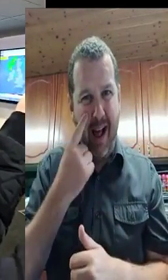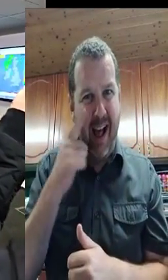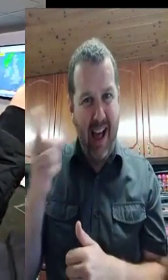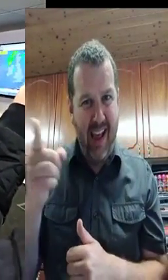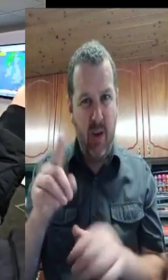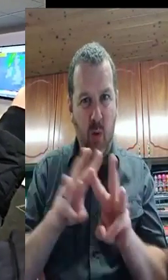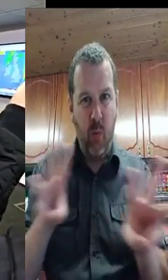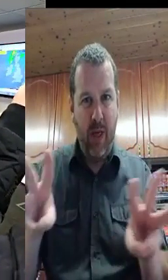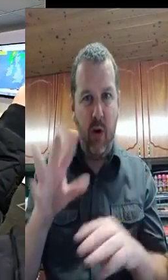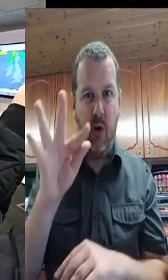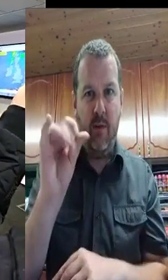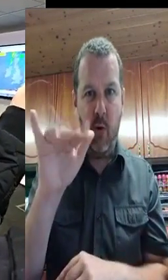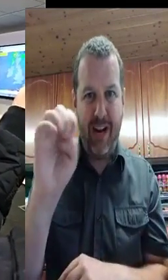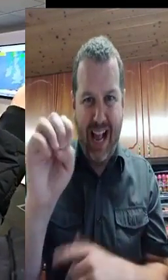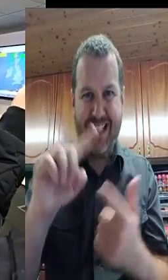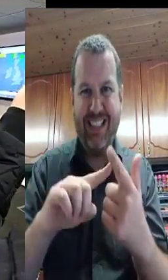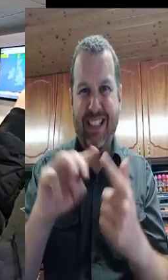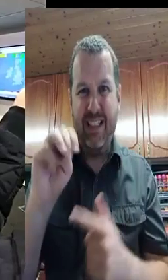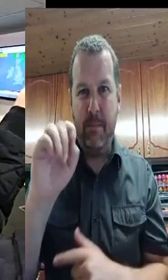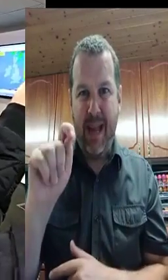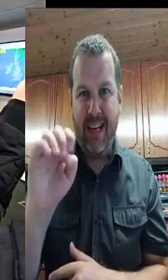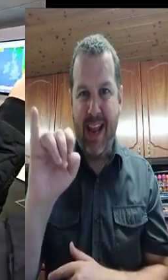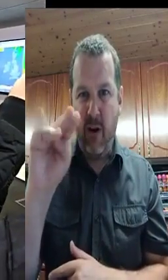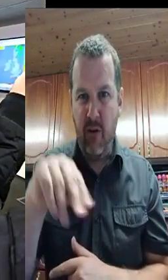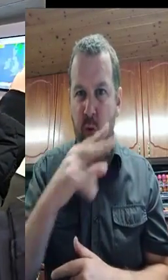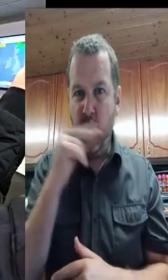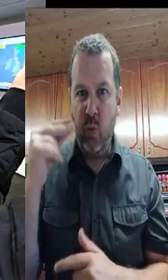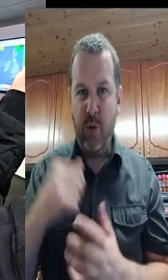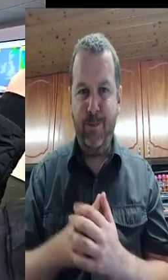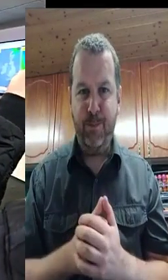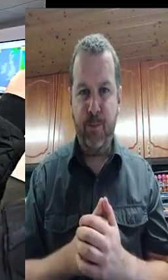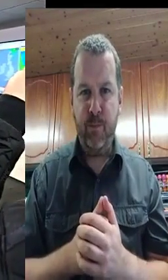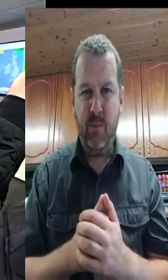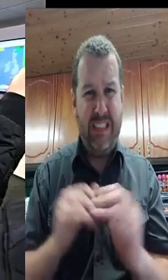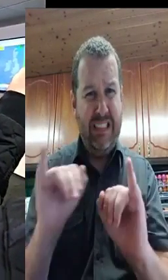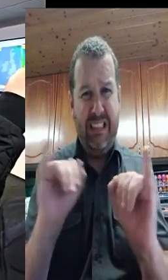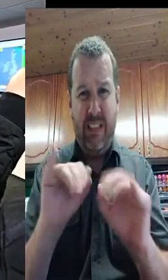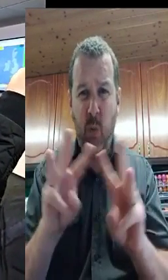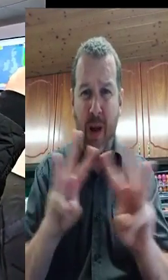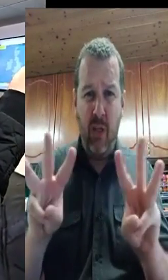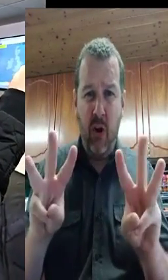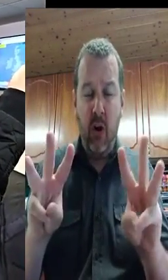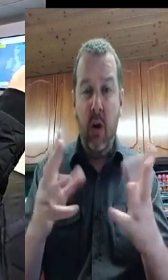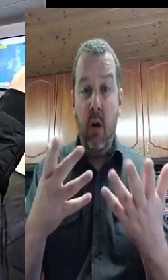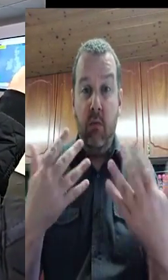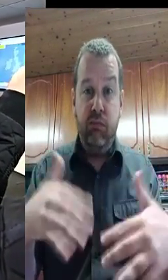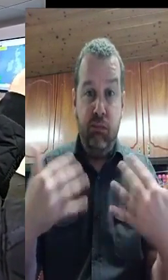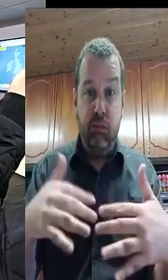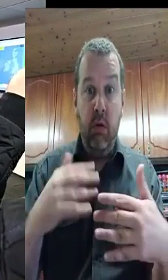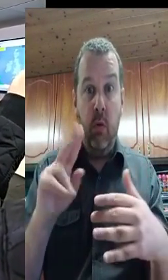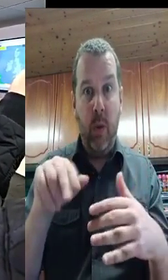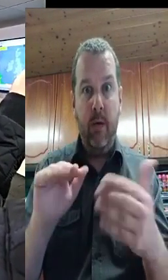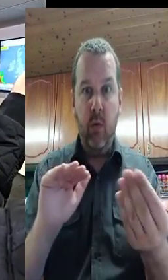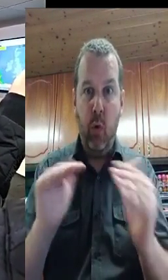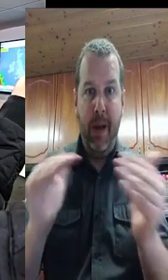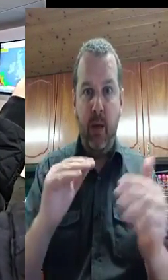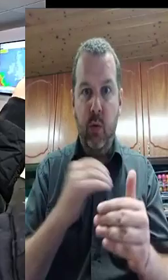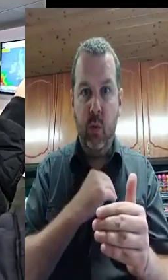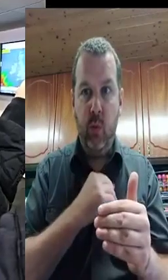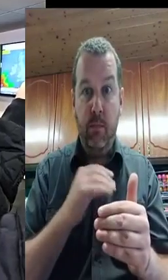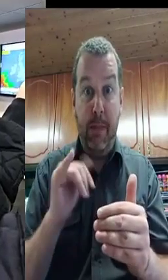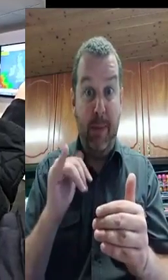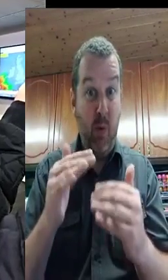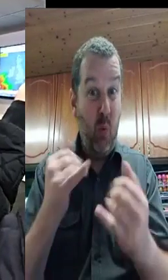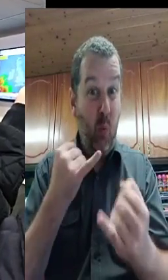The nature of the extreme weather conditions are expected to be comparable with or perhaps to exceed those of Hurricane Debbie in 1961